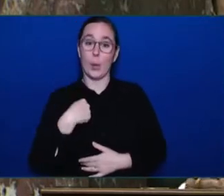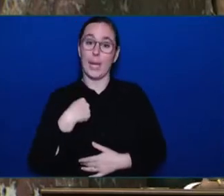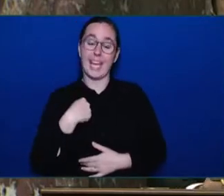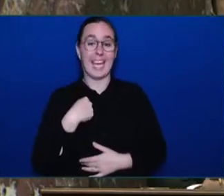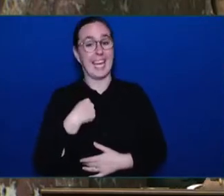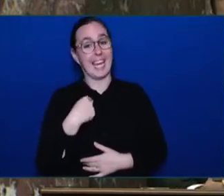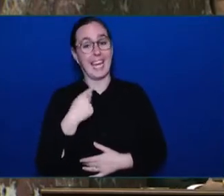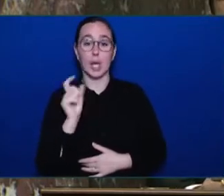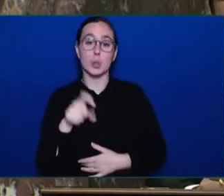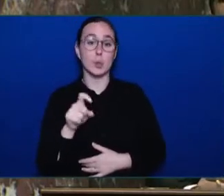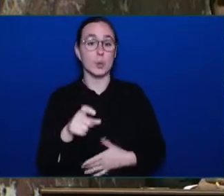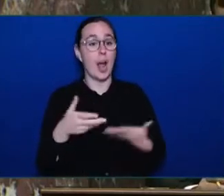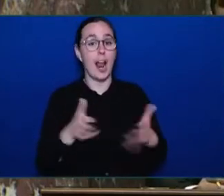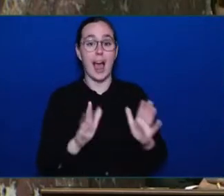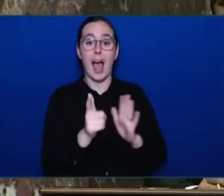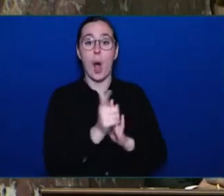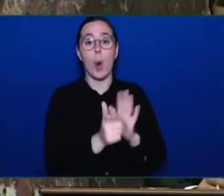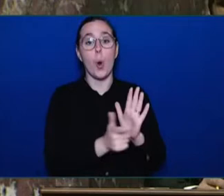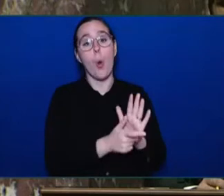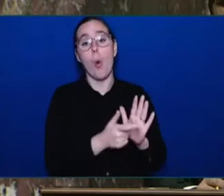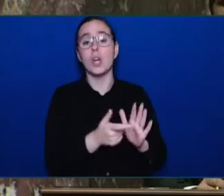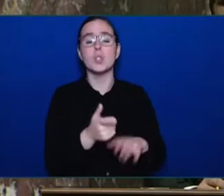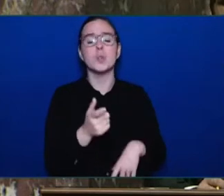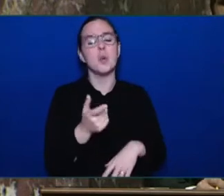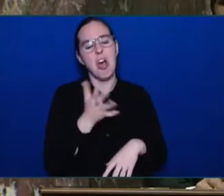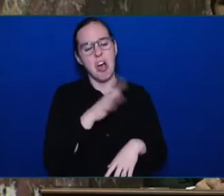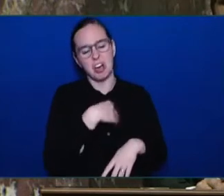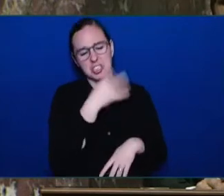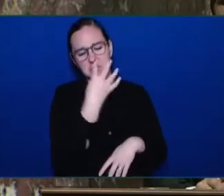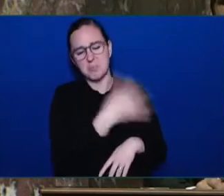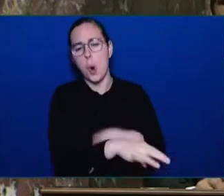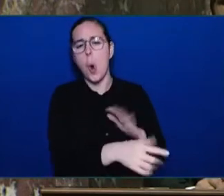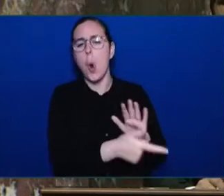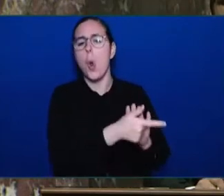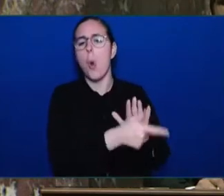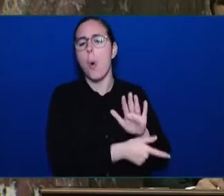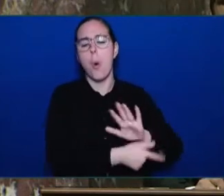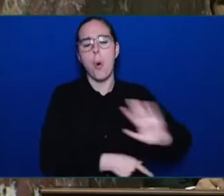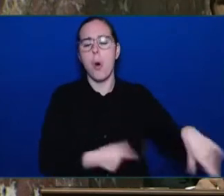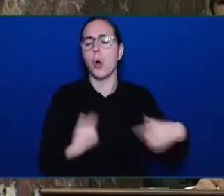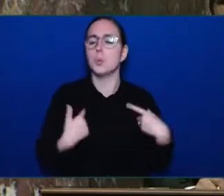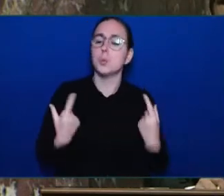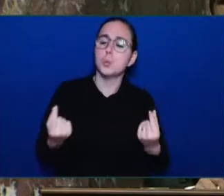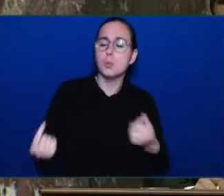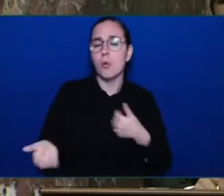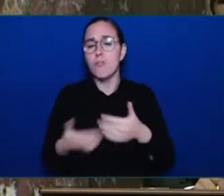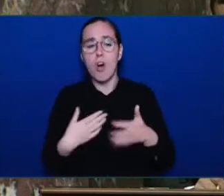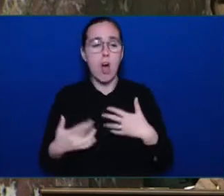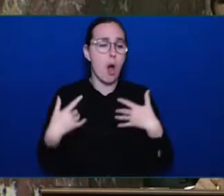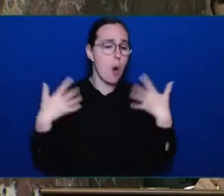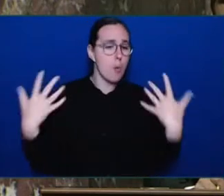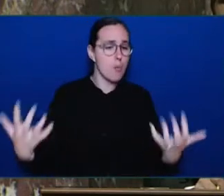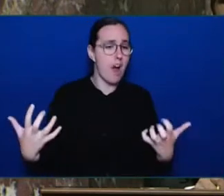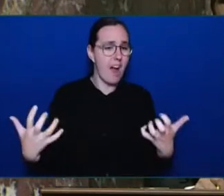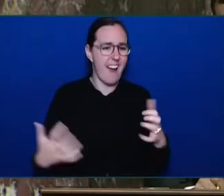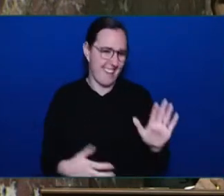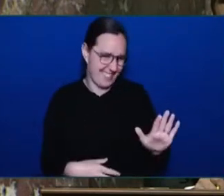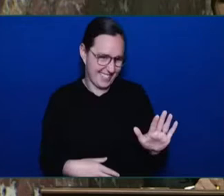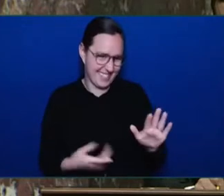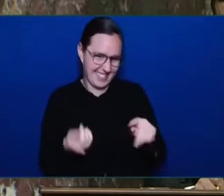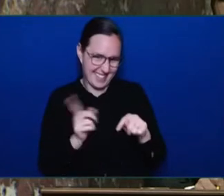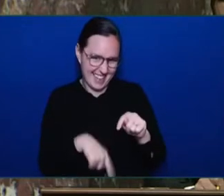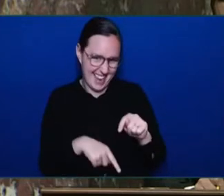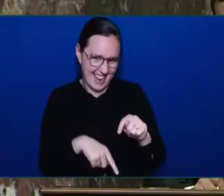will not do that, Mr. Speaker. What we are going to do is provide the supports that are needed to be tough not only on crime and continue to